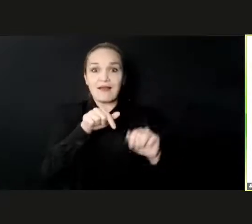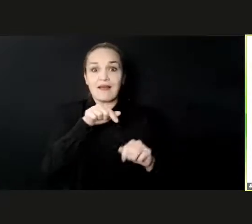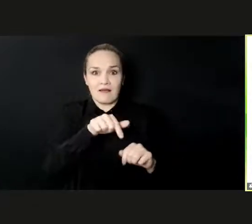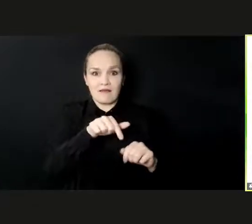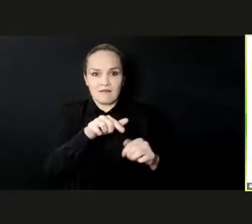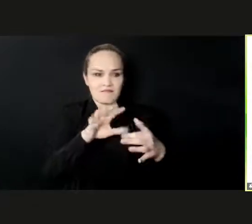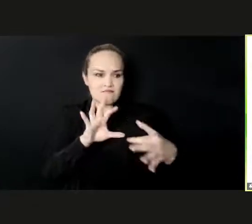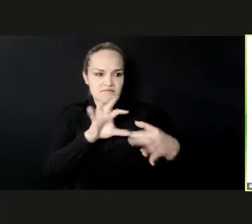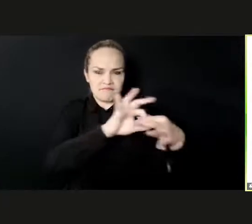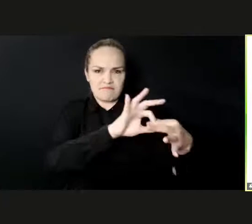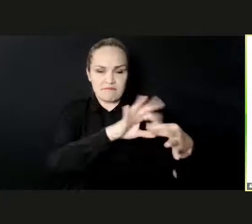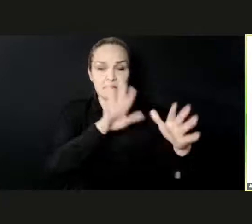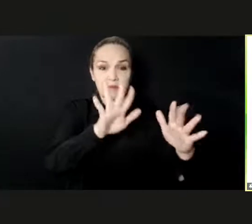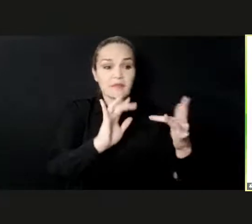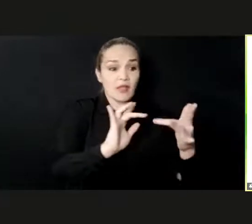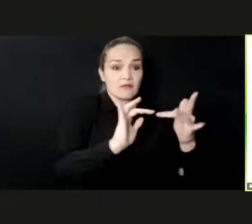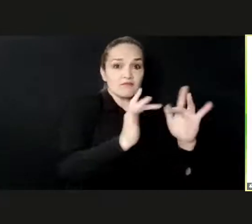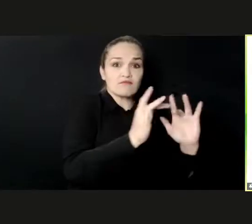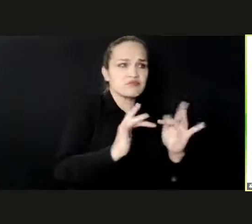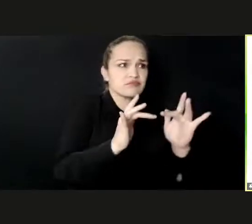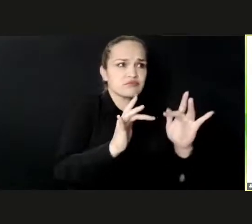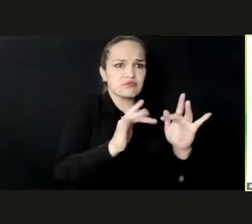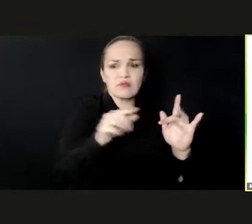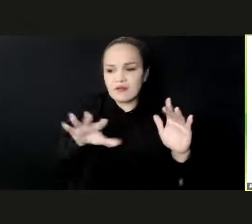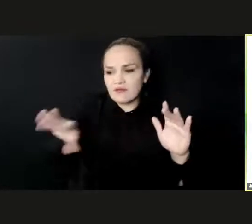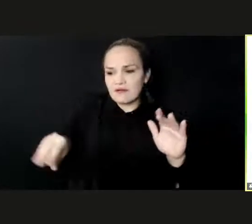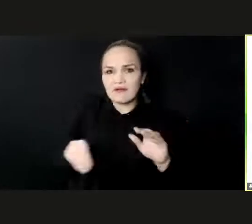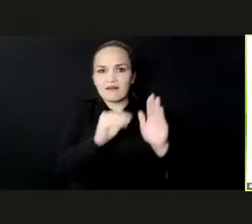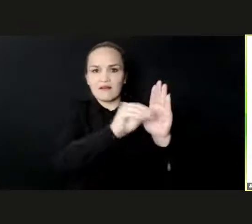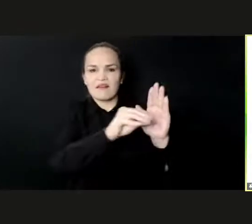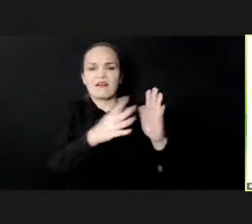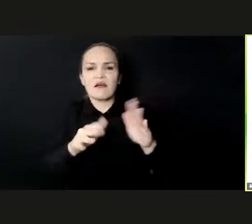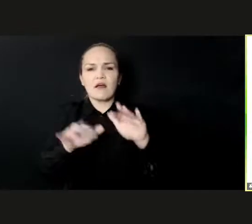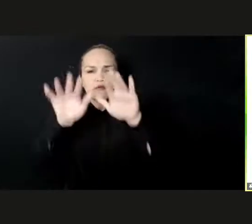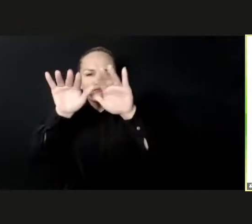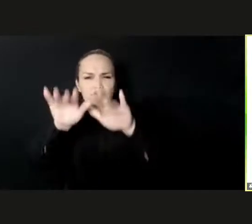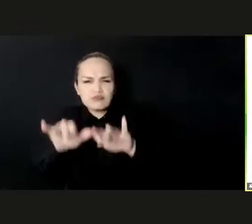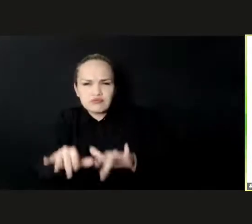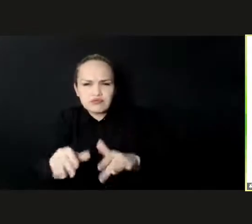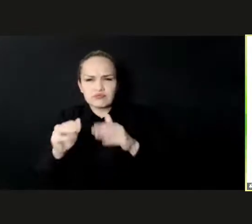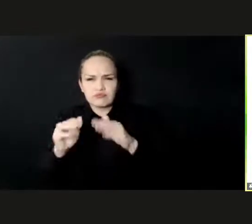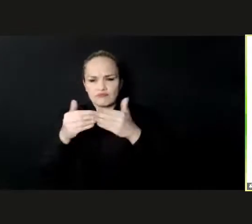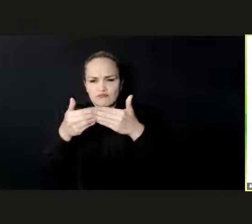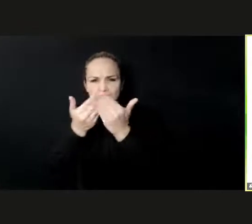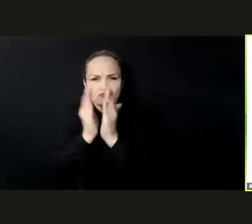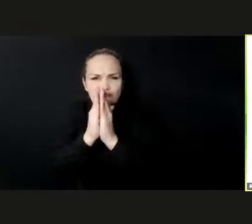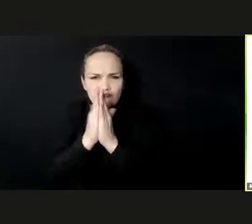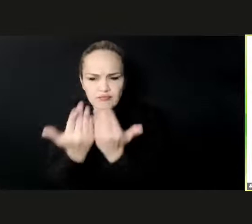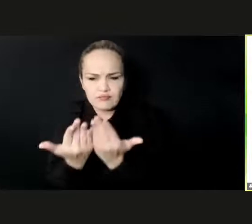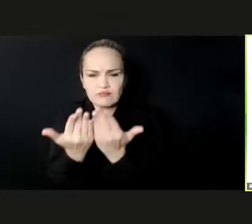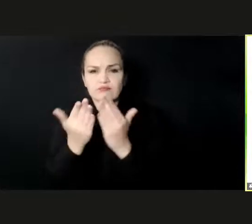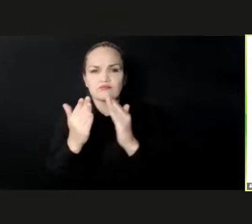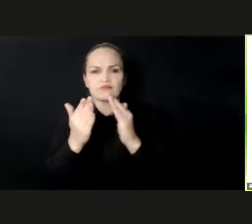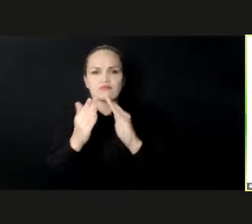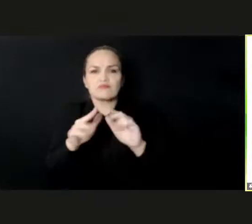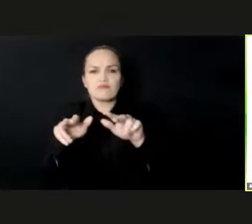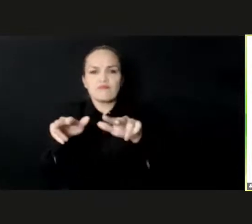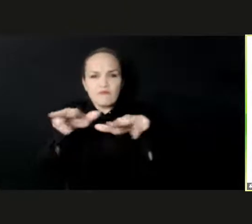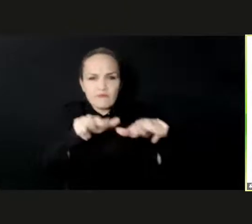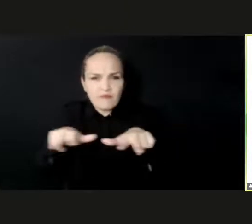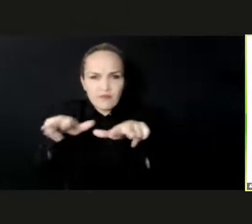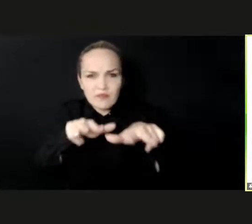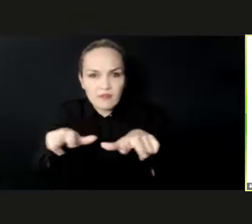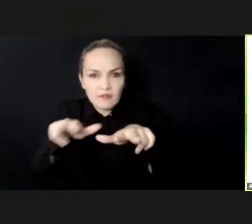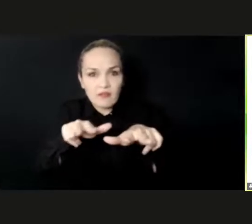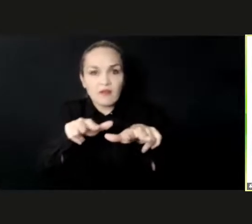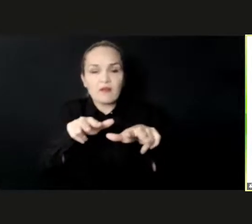such as writing, designing, audio visuals, application software, music,